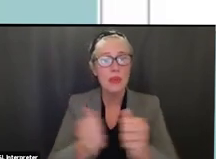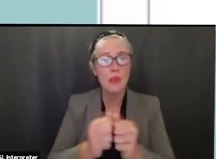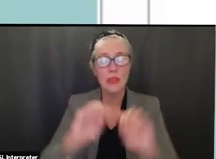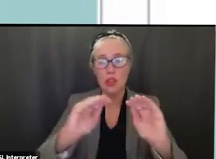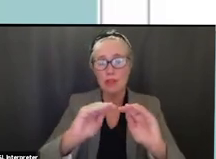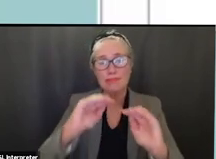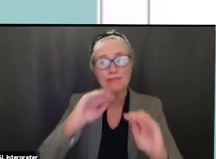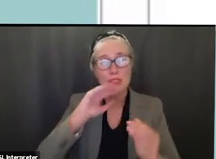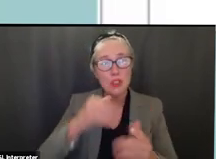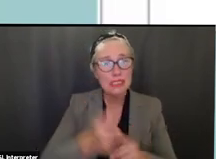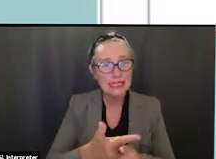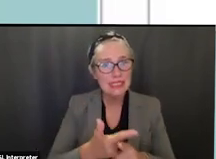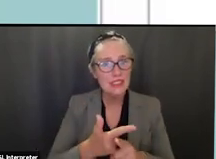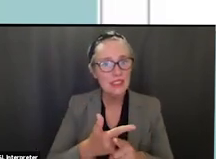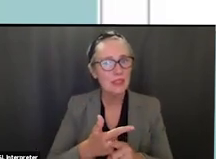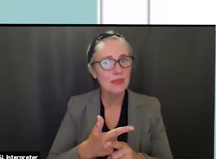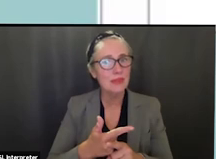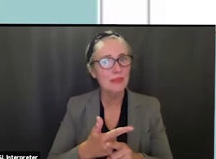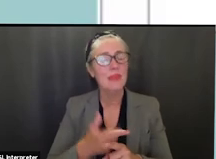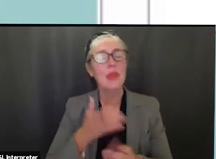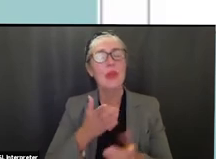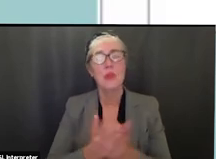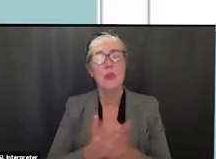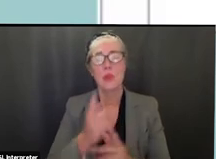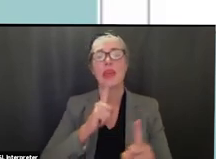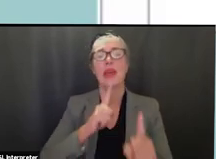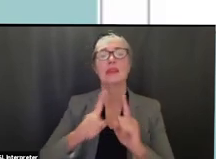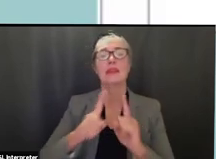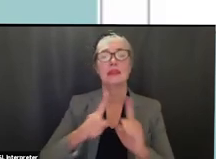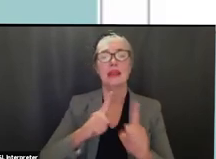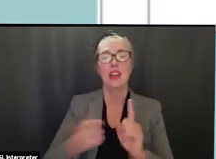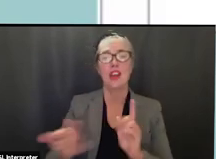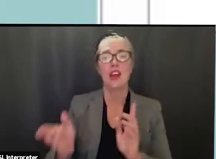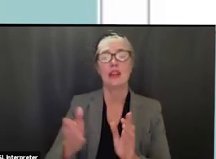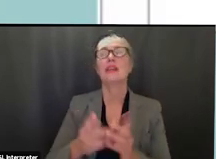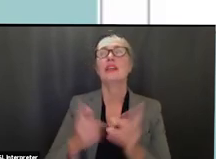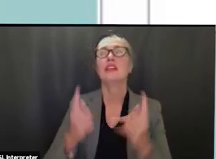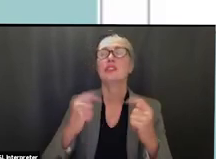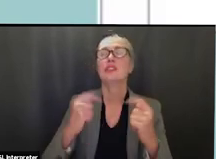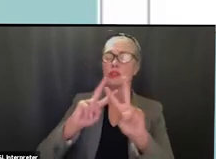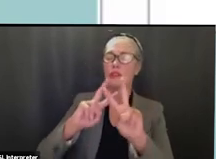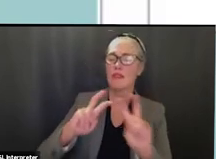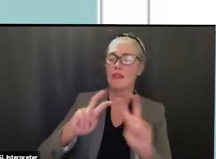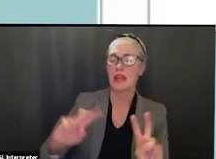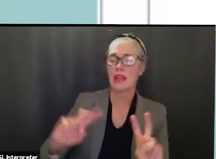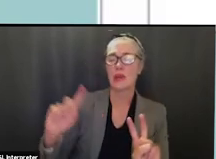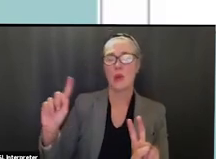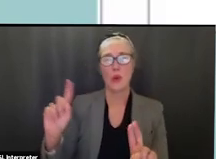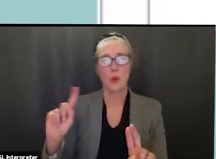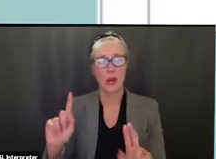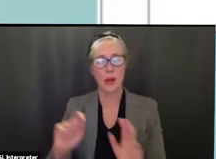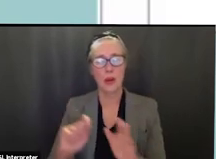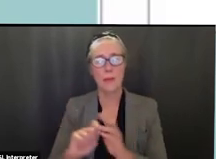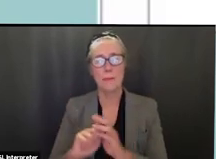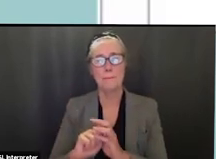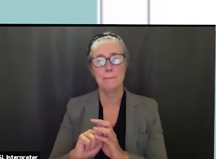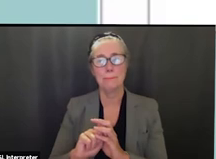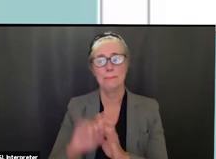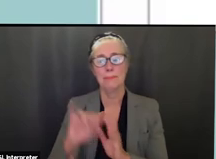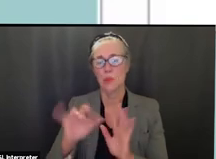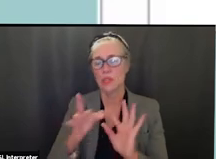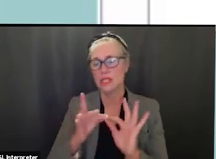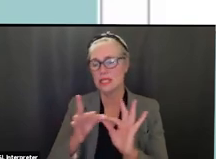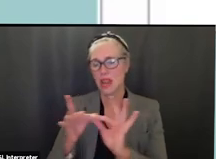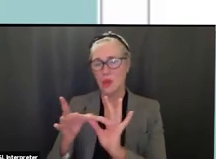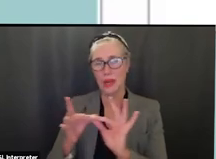whoever it is so it's through those dialogues again that we find out you know where does the the relationship need